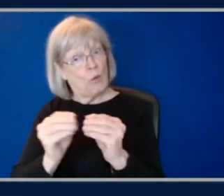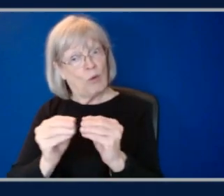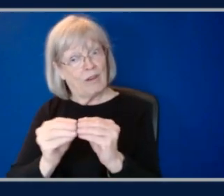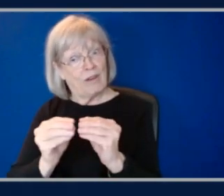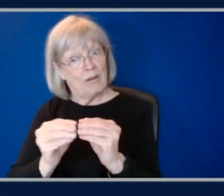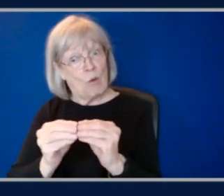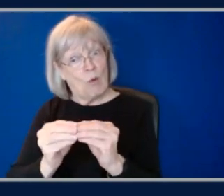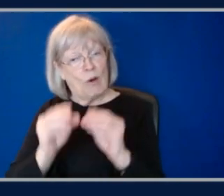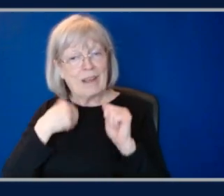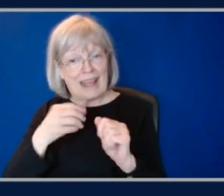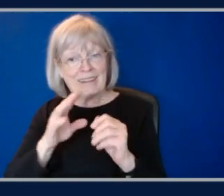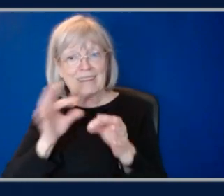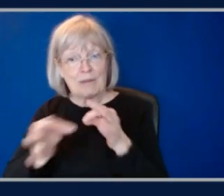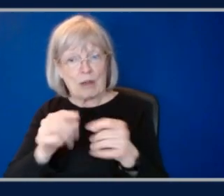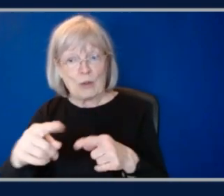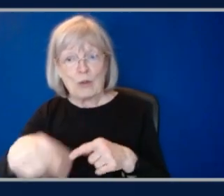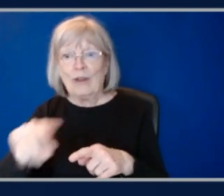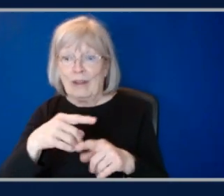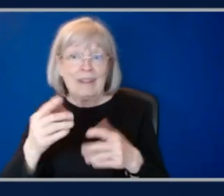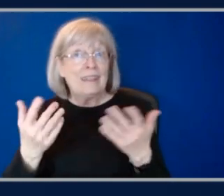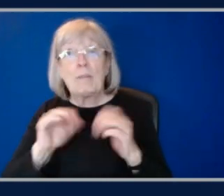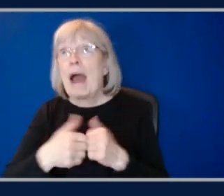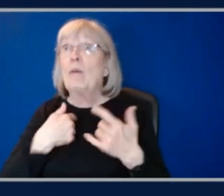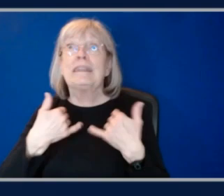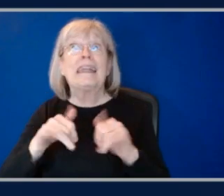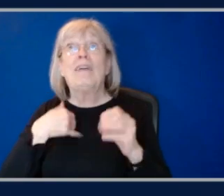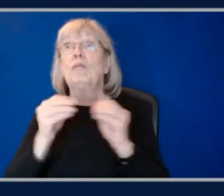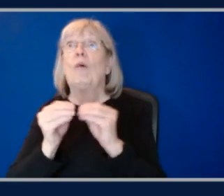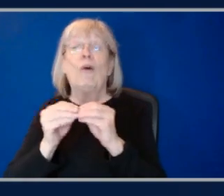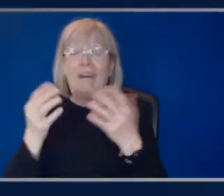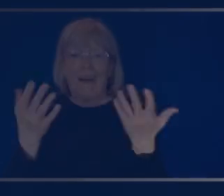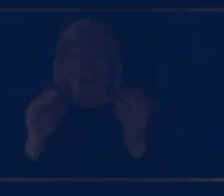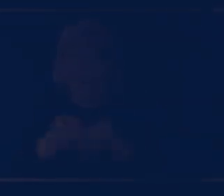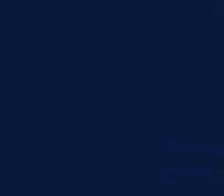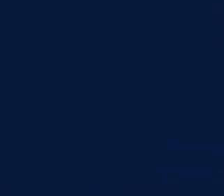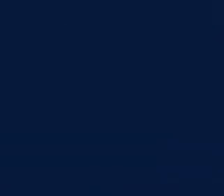more to talk to you about somehow we do. I know. So stay there.